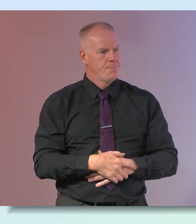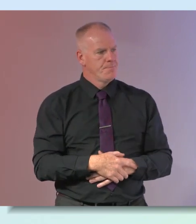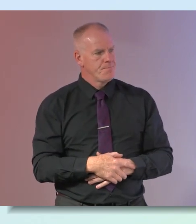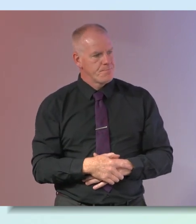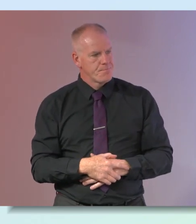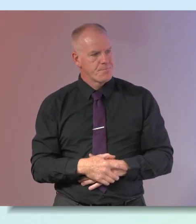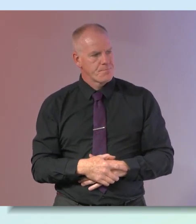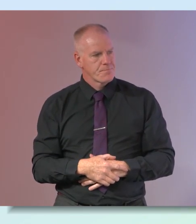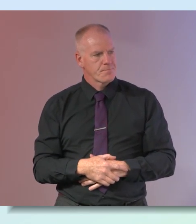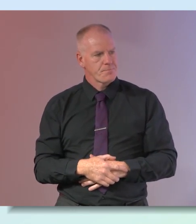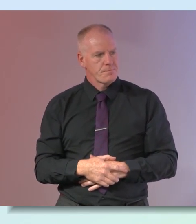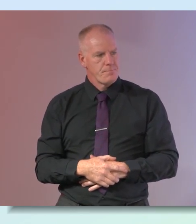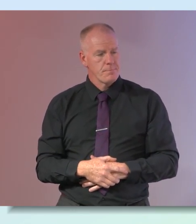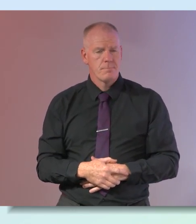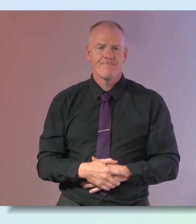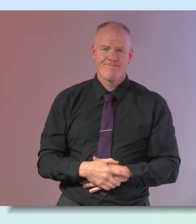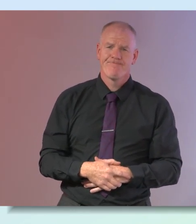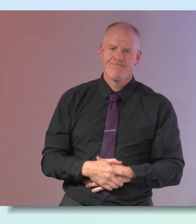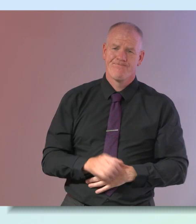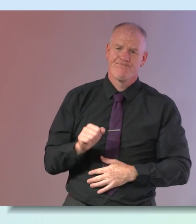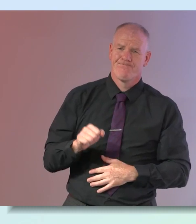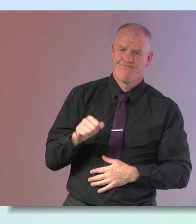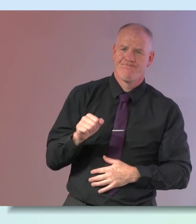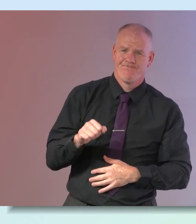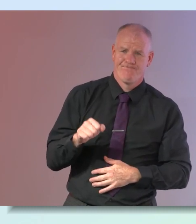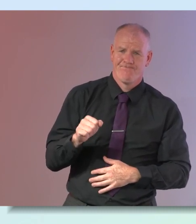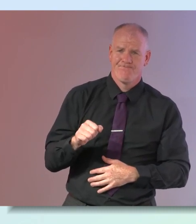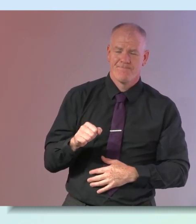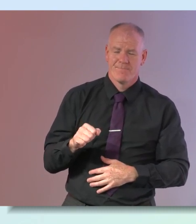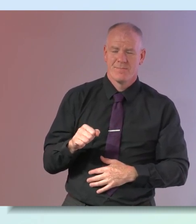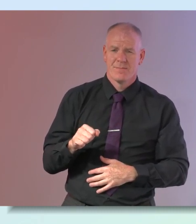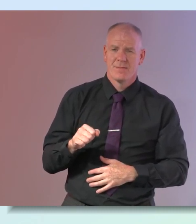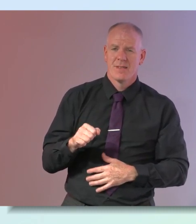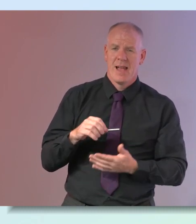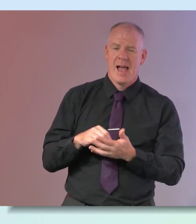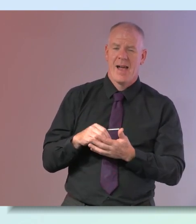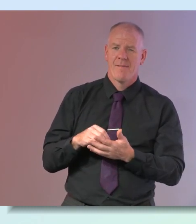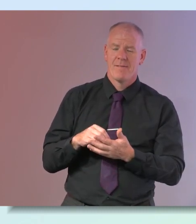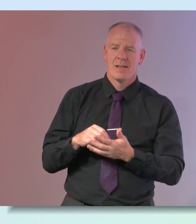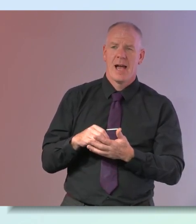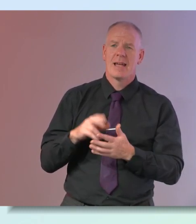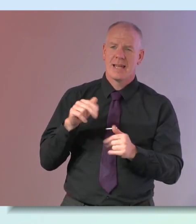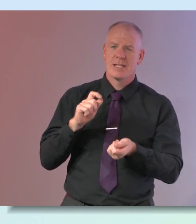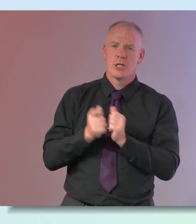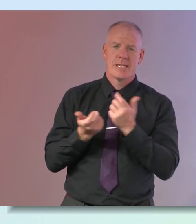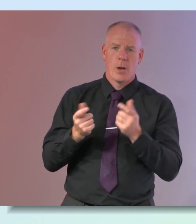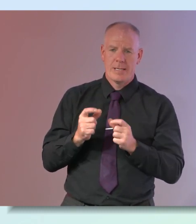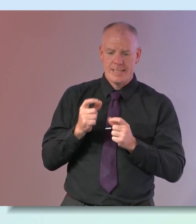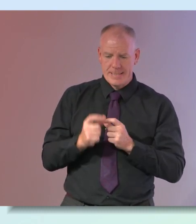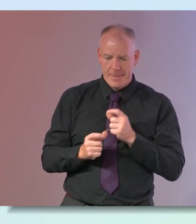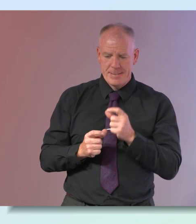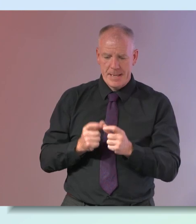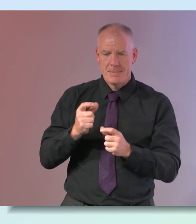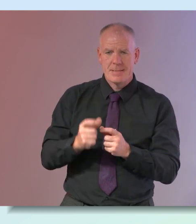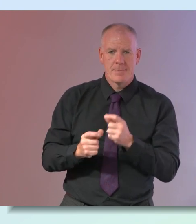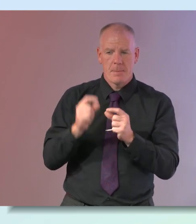i think there is and i think some of it can come from very small steps been reading an interesting study on